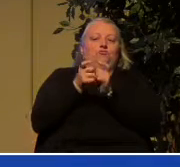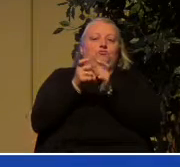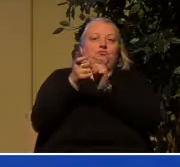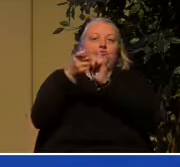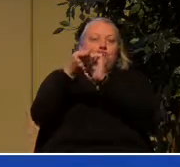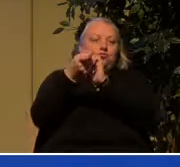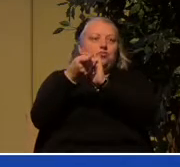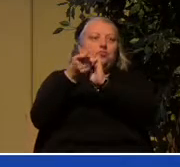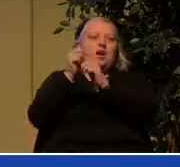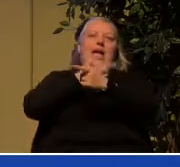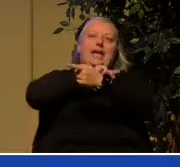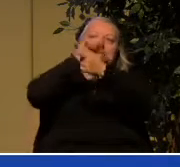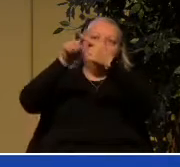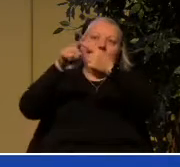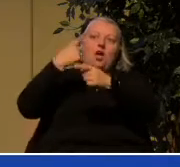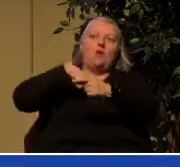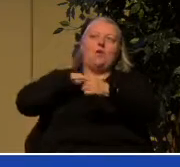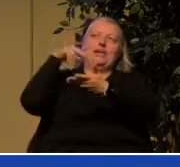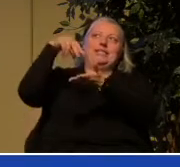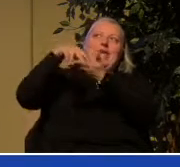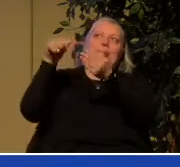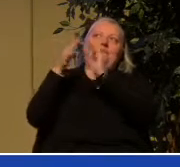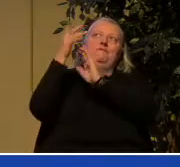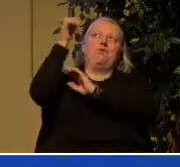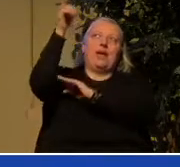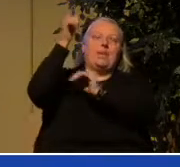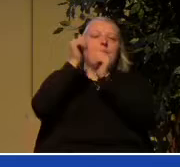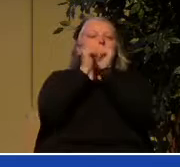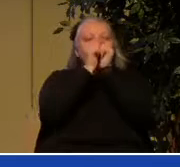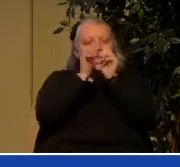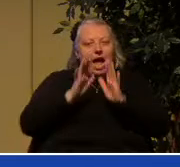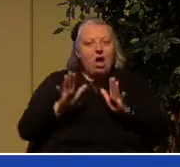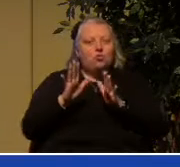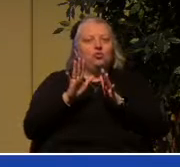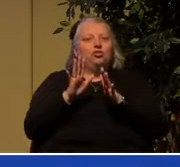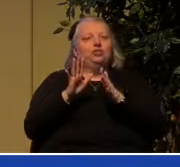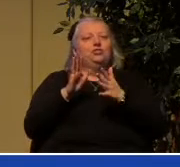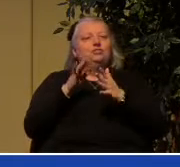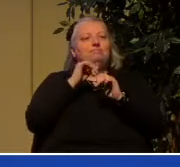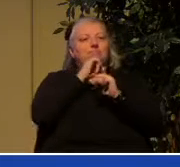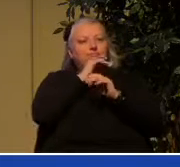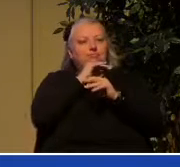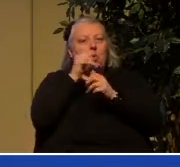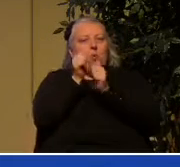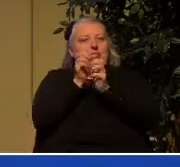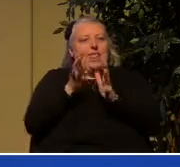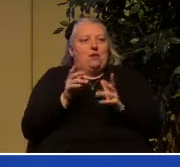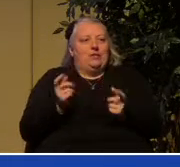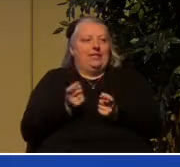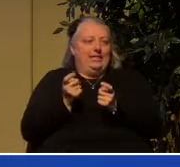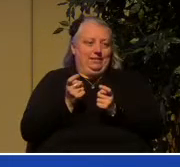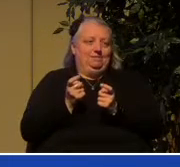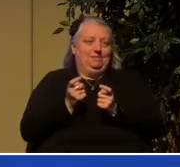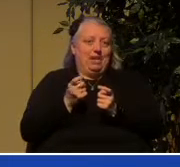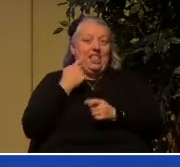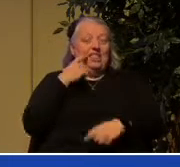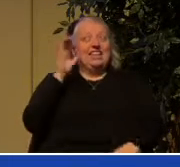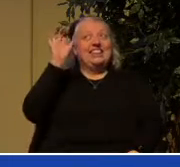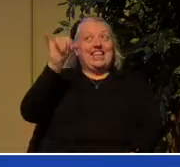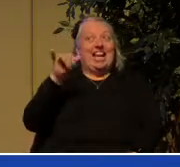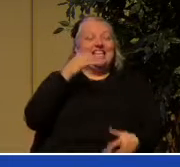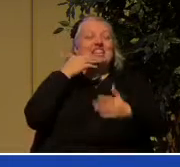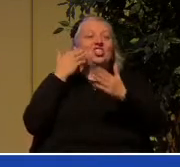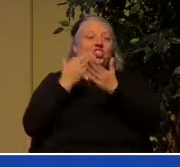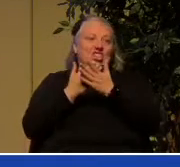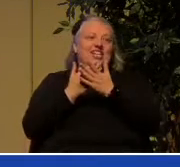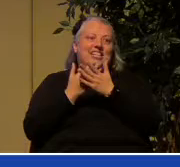without any wrinkle blemish or spot I think that is as good as it gets one